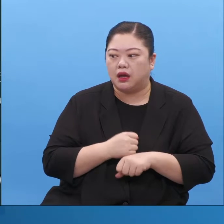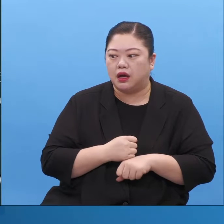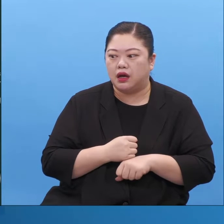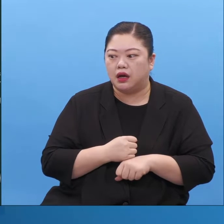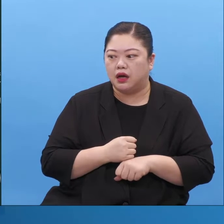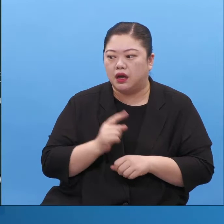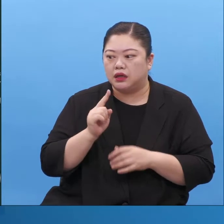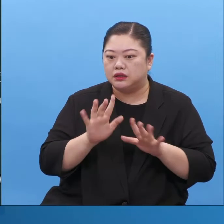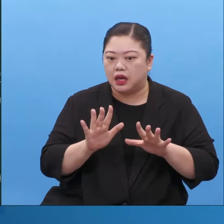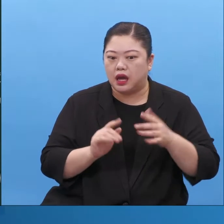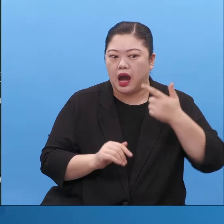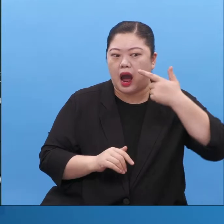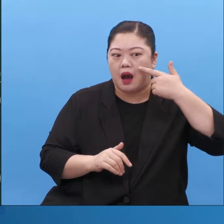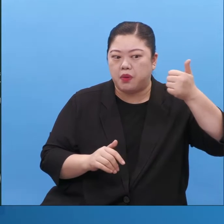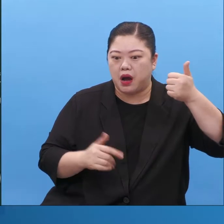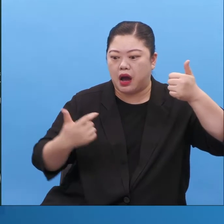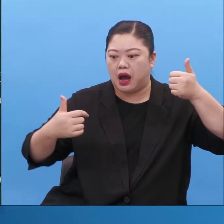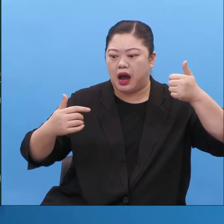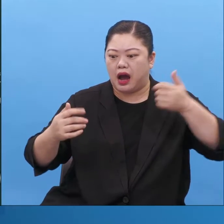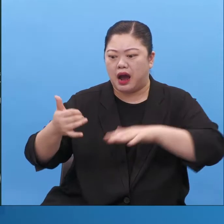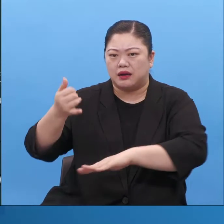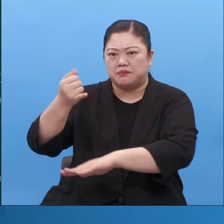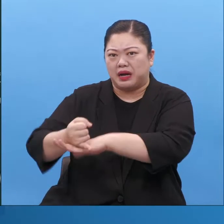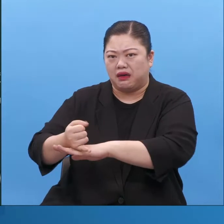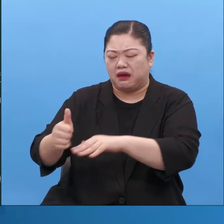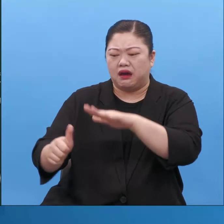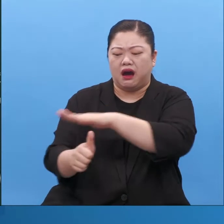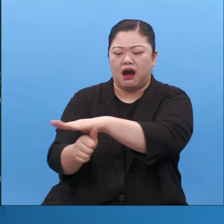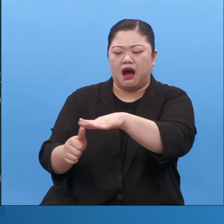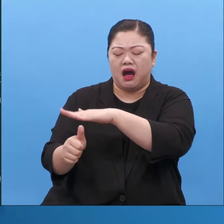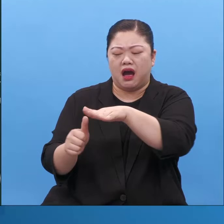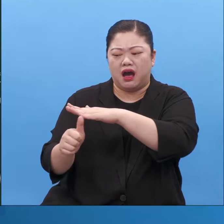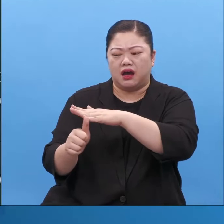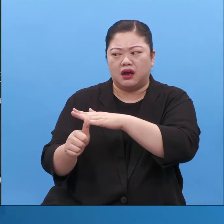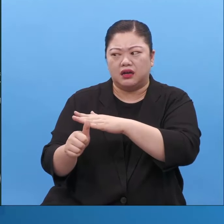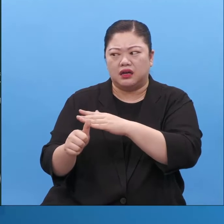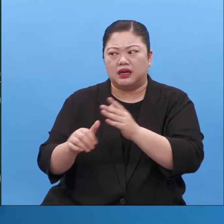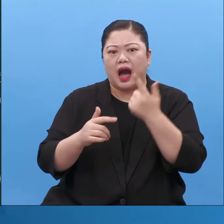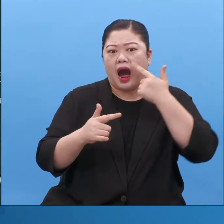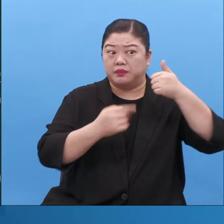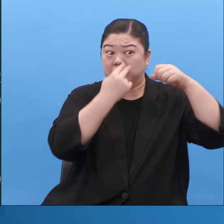Why? Because there's a sin that they committed. that was was good. But what did Joseph say at that time?